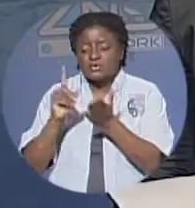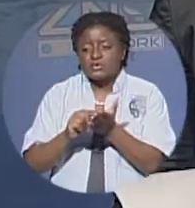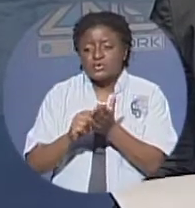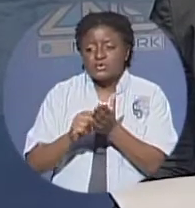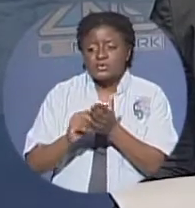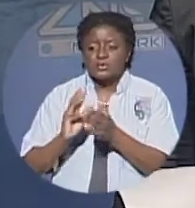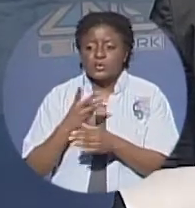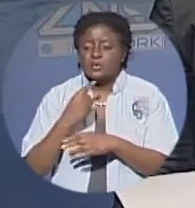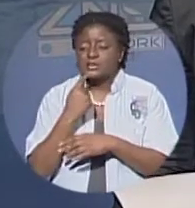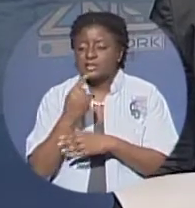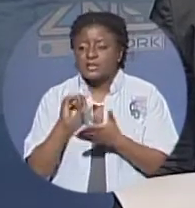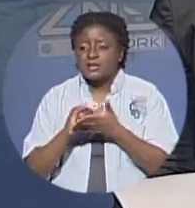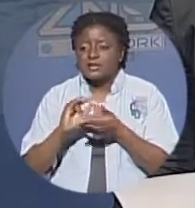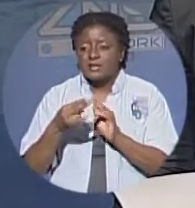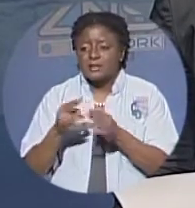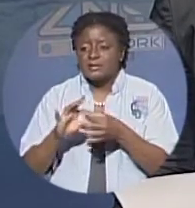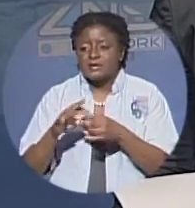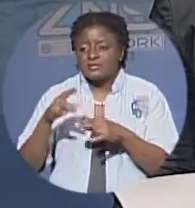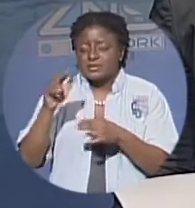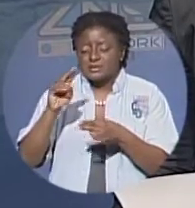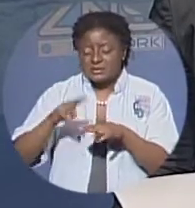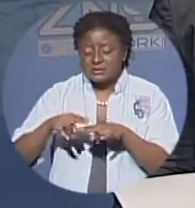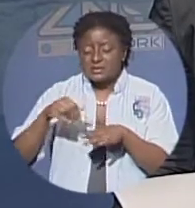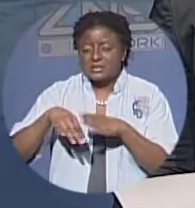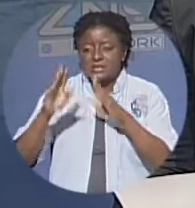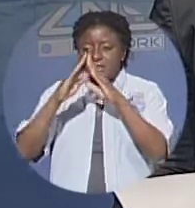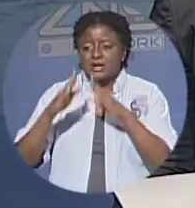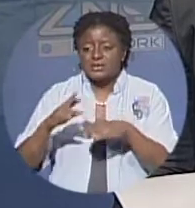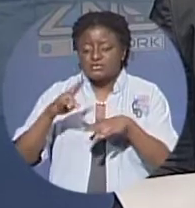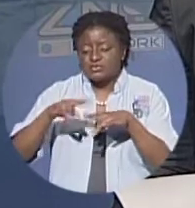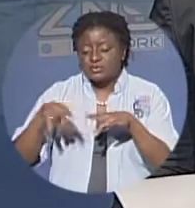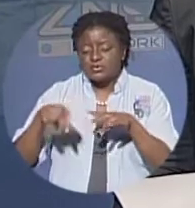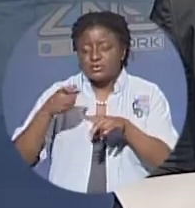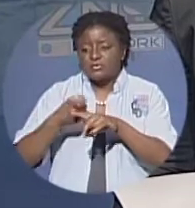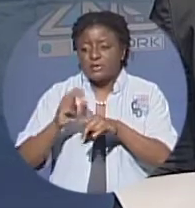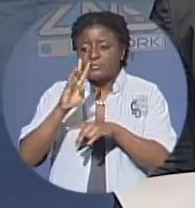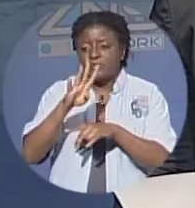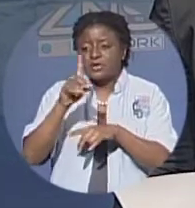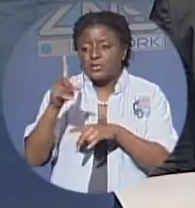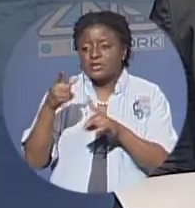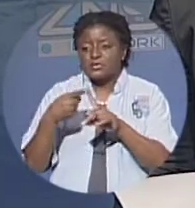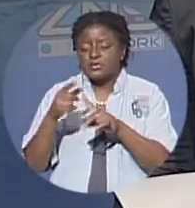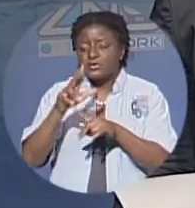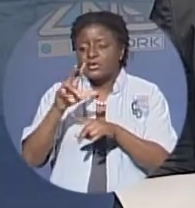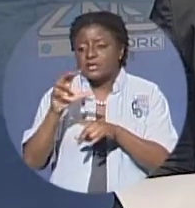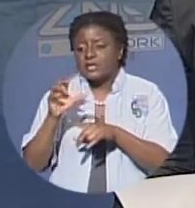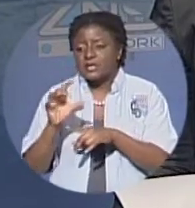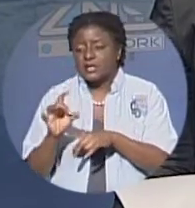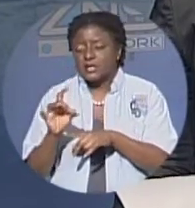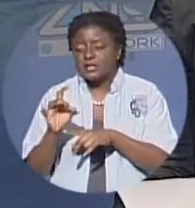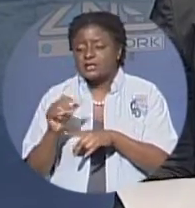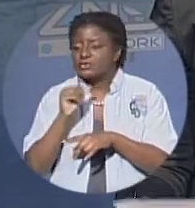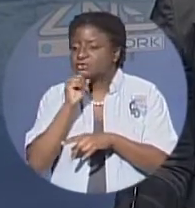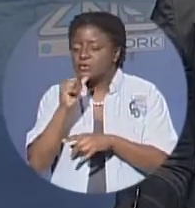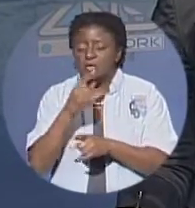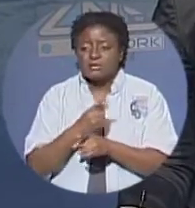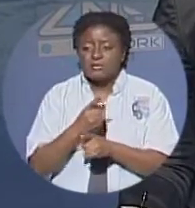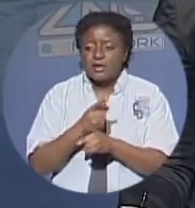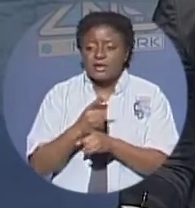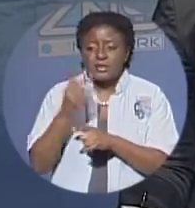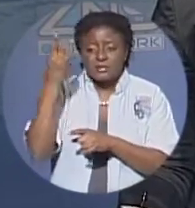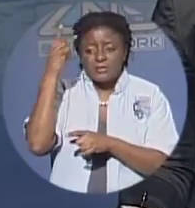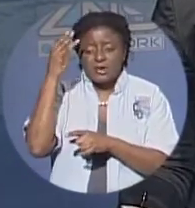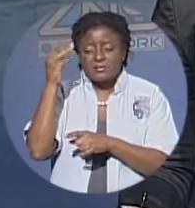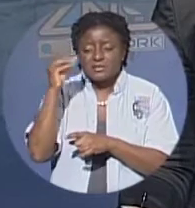that the number of seats in the house will be reduced from 41 to 38 this was not accurate fact is the prime minister was reminding